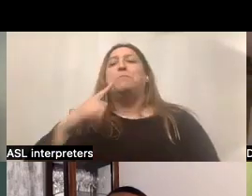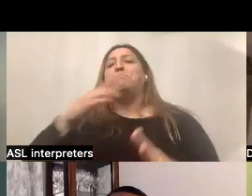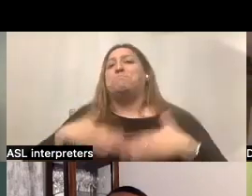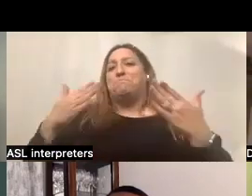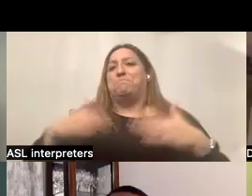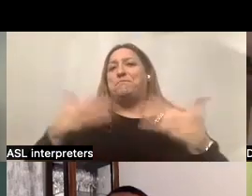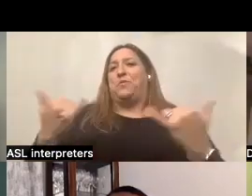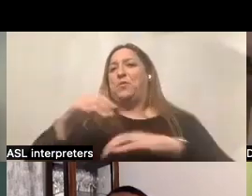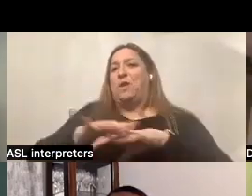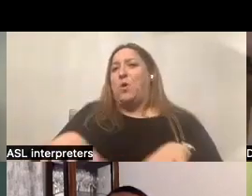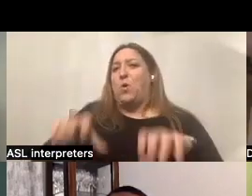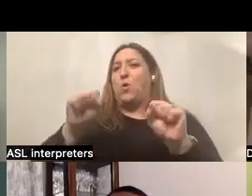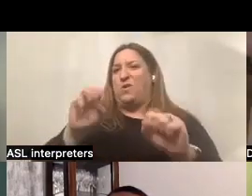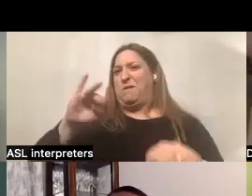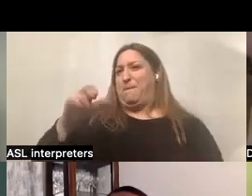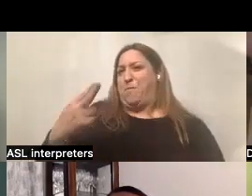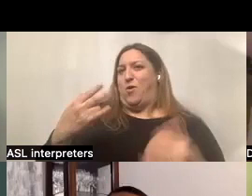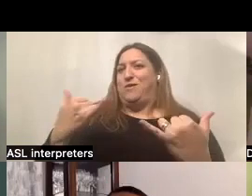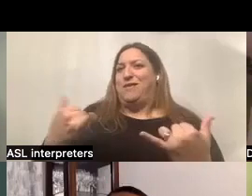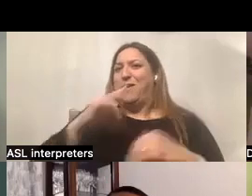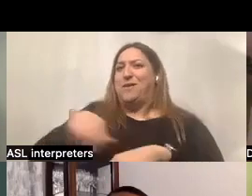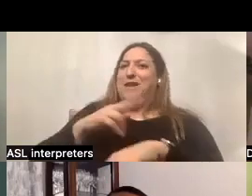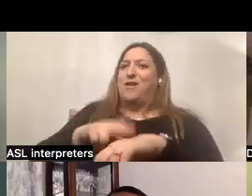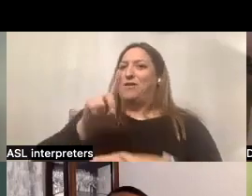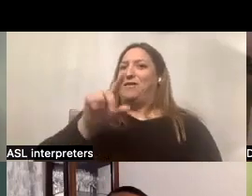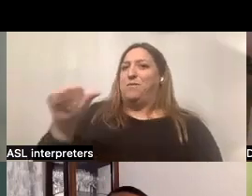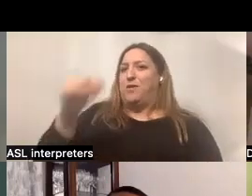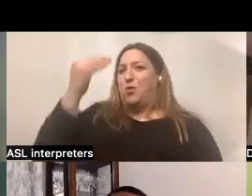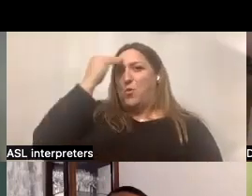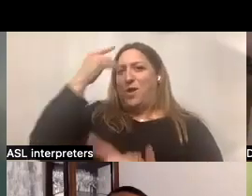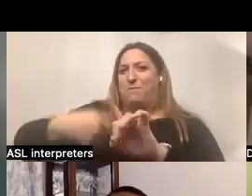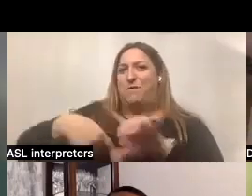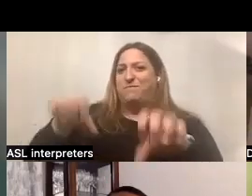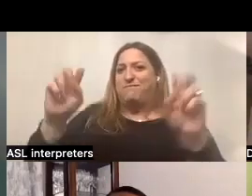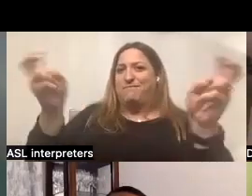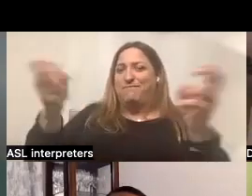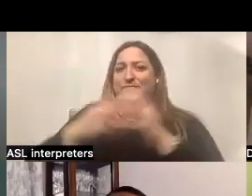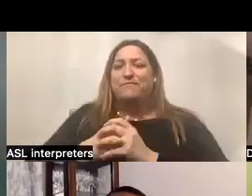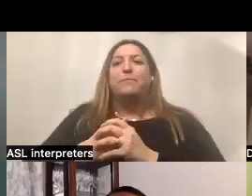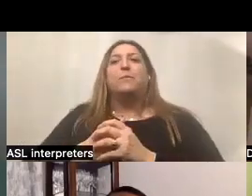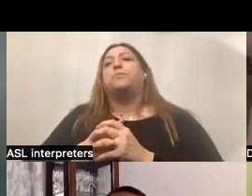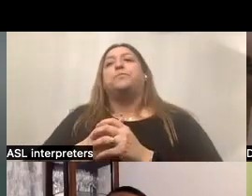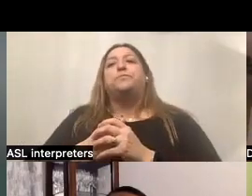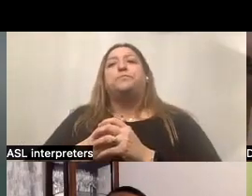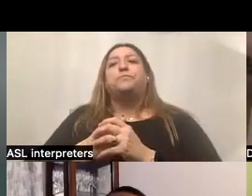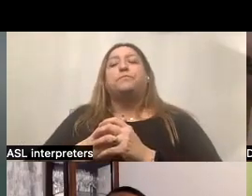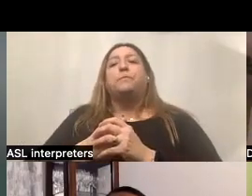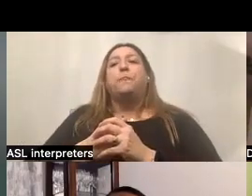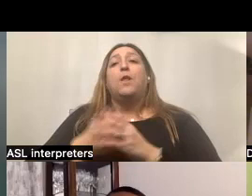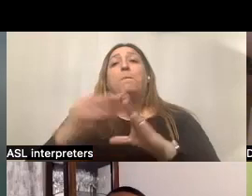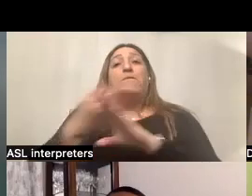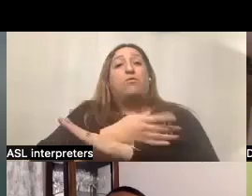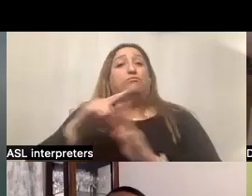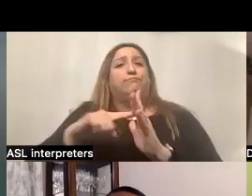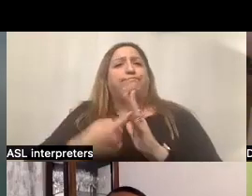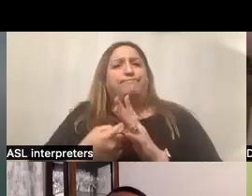series in March, which is National Disabilities Awareness Month. And before we really get started, I wanted